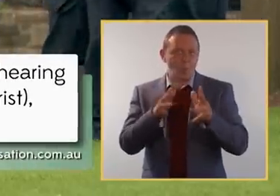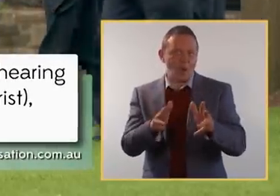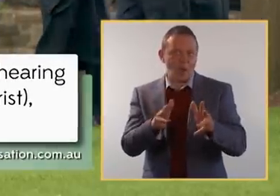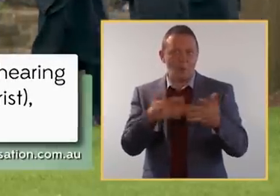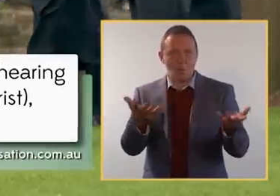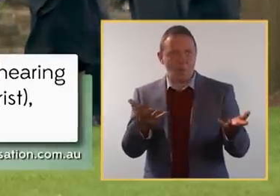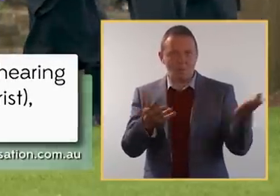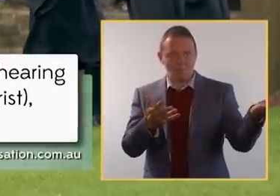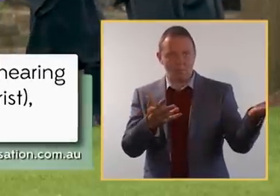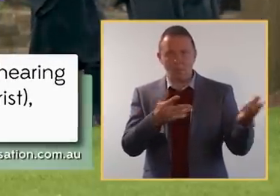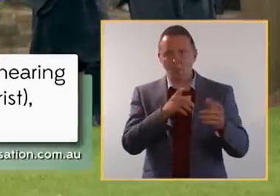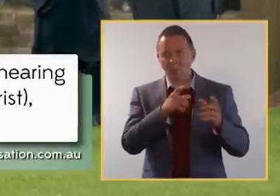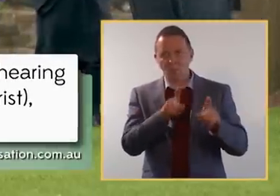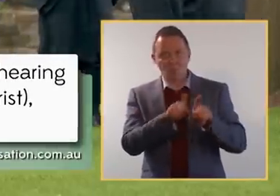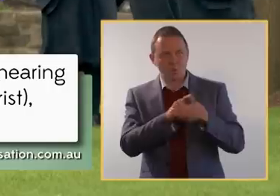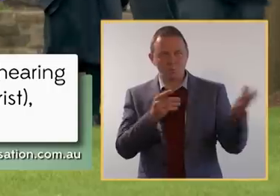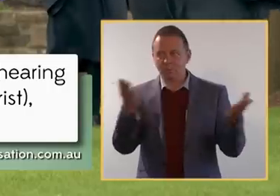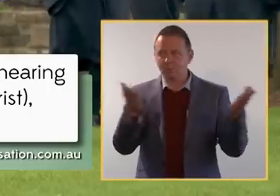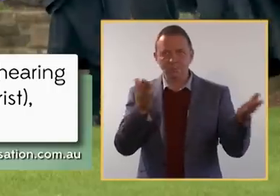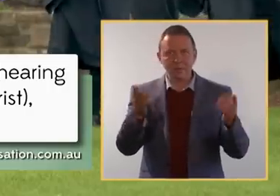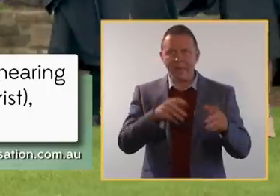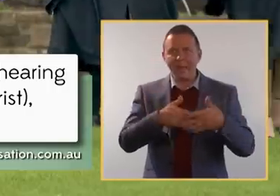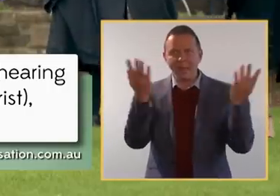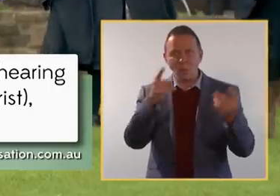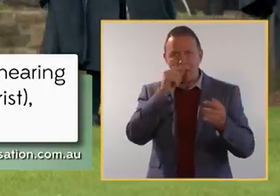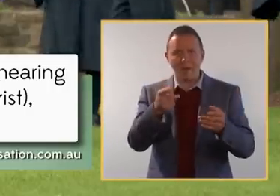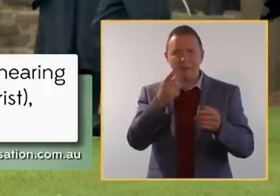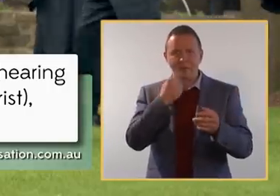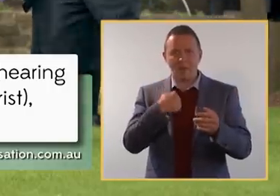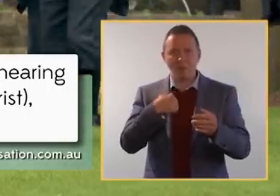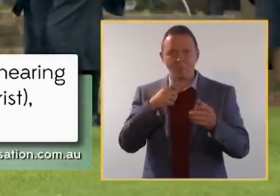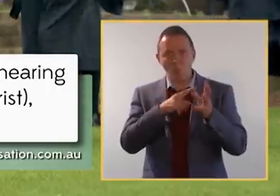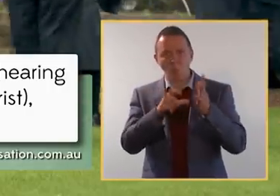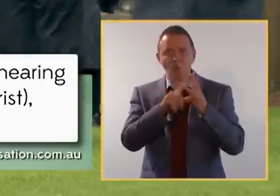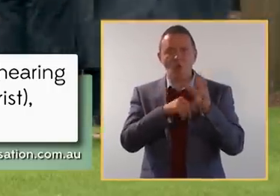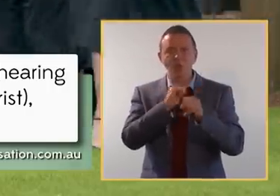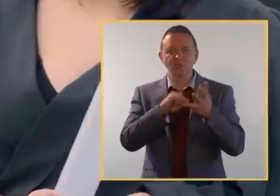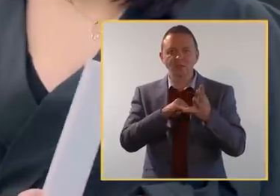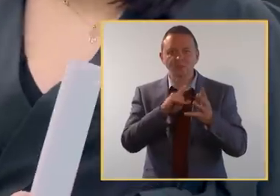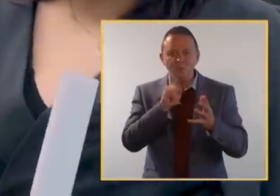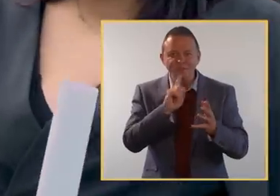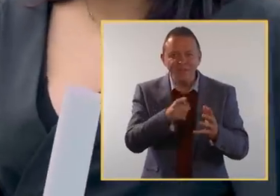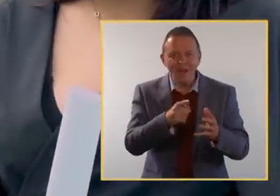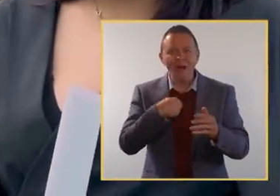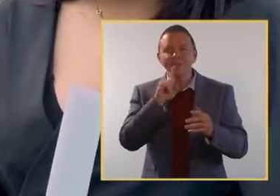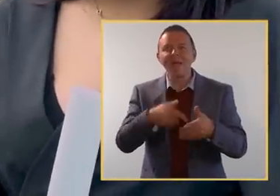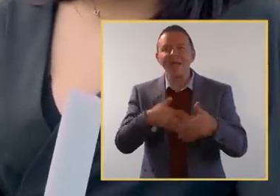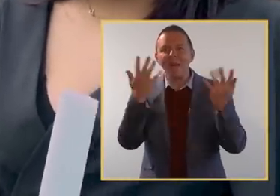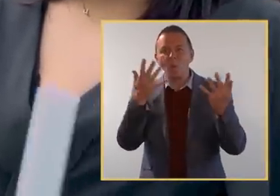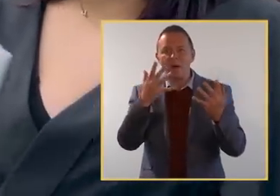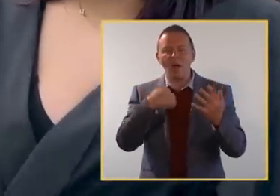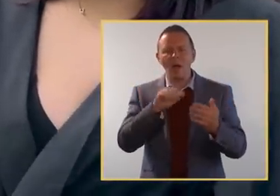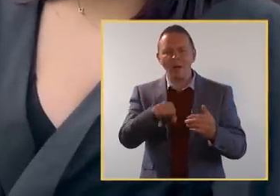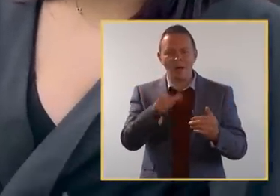Thanks, Mum. Well then, guess I'm an audiologist too. Anyone can call themselves an audiologist and fit your hearing aid. What? I said